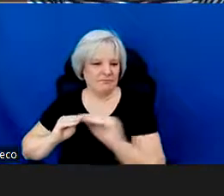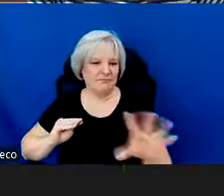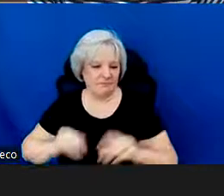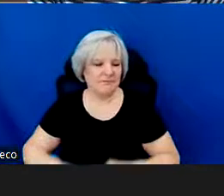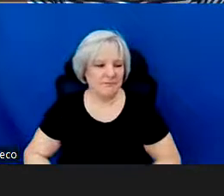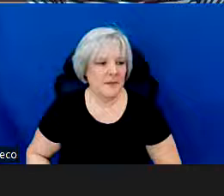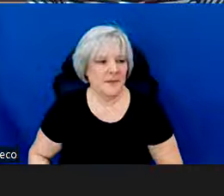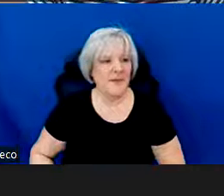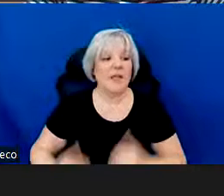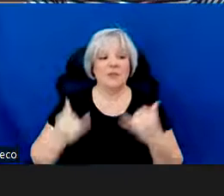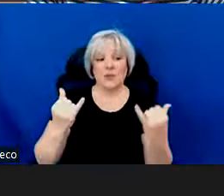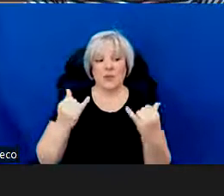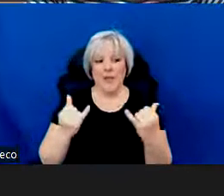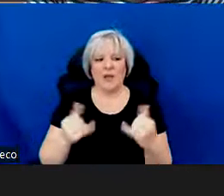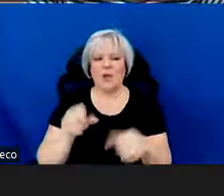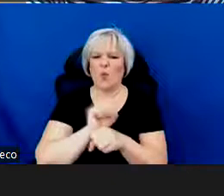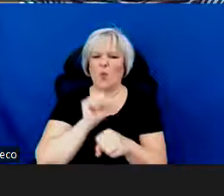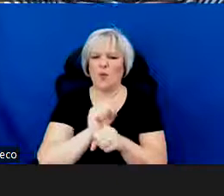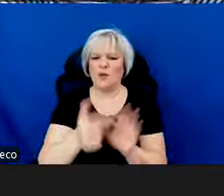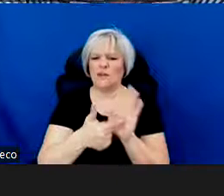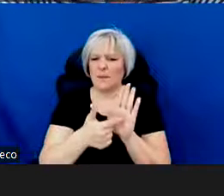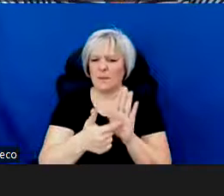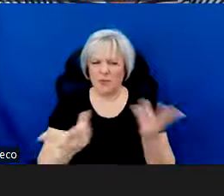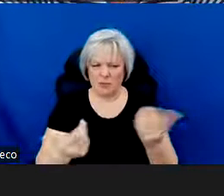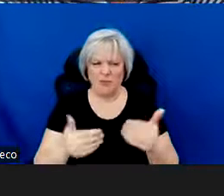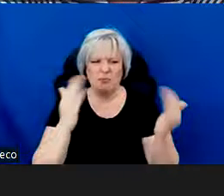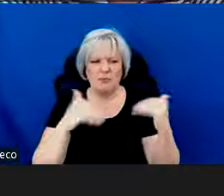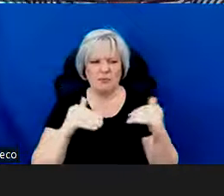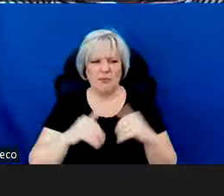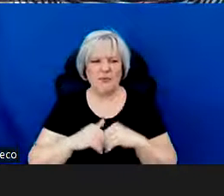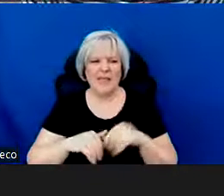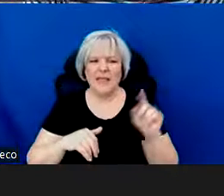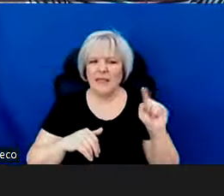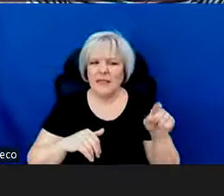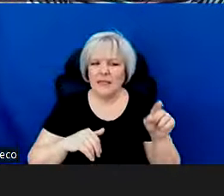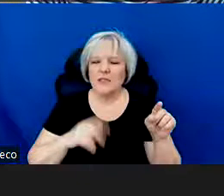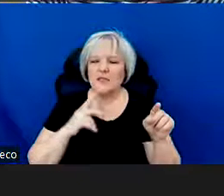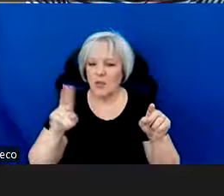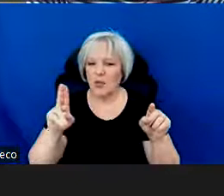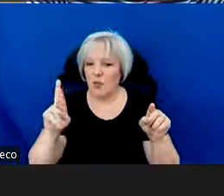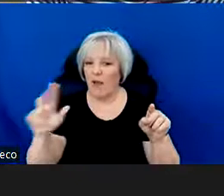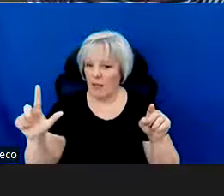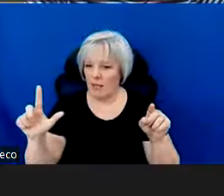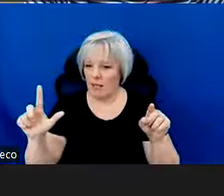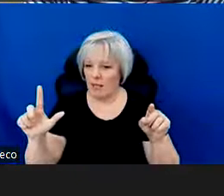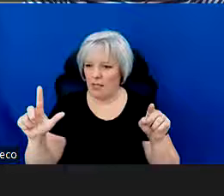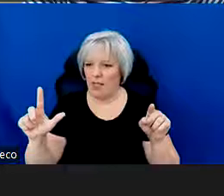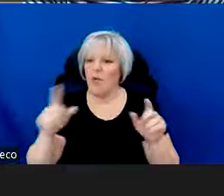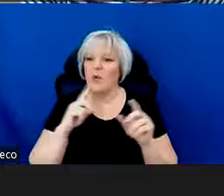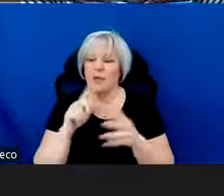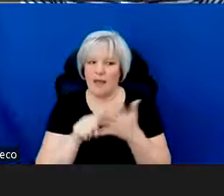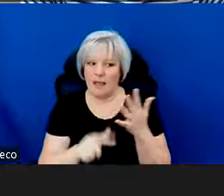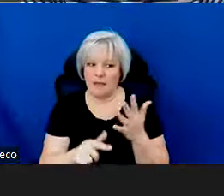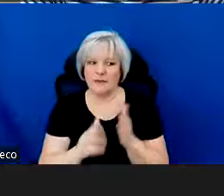Now let's take a look at the work samples. This should be submitted as a URL and we will ask for two work samples.